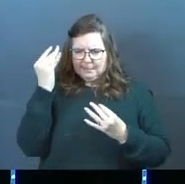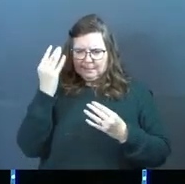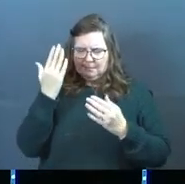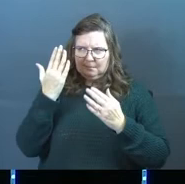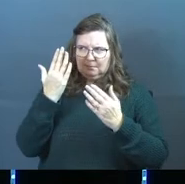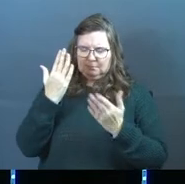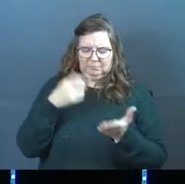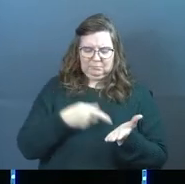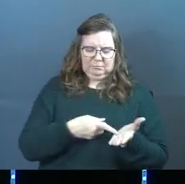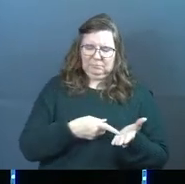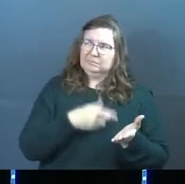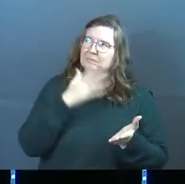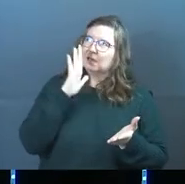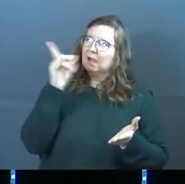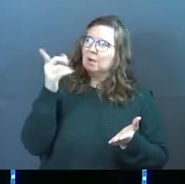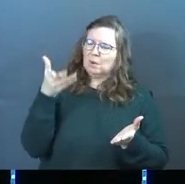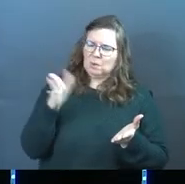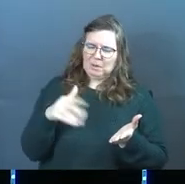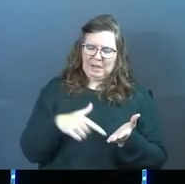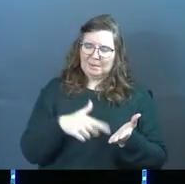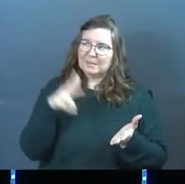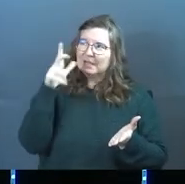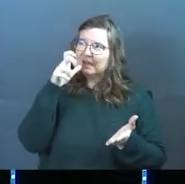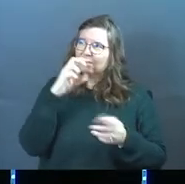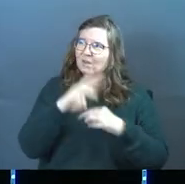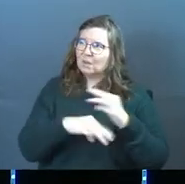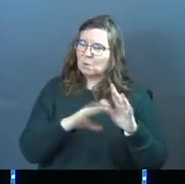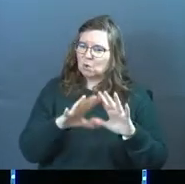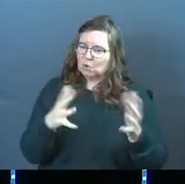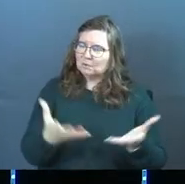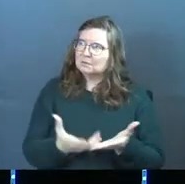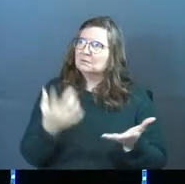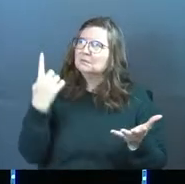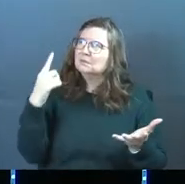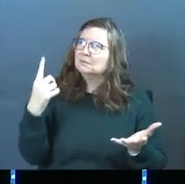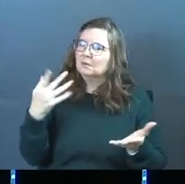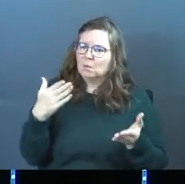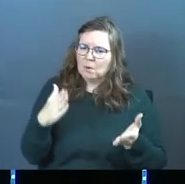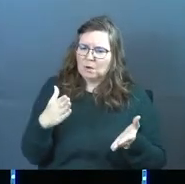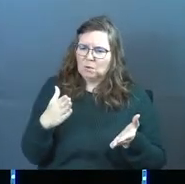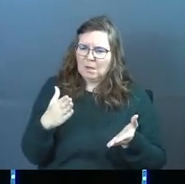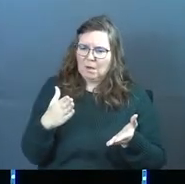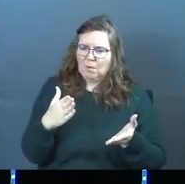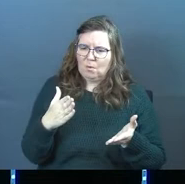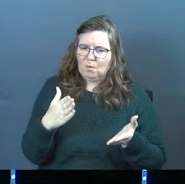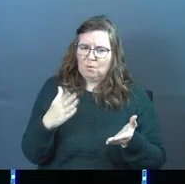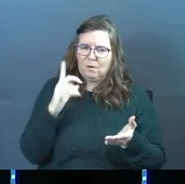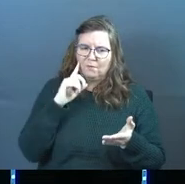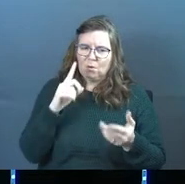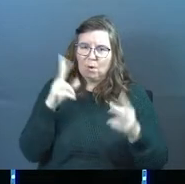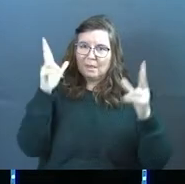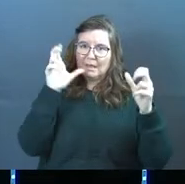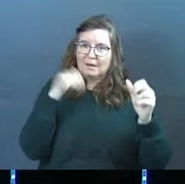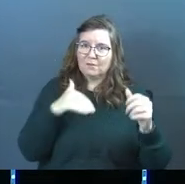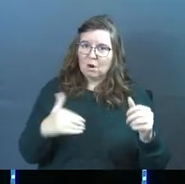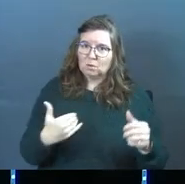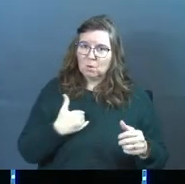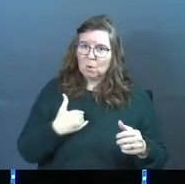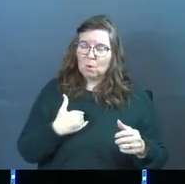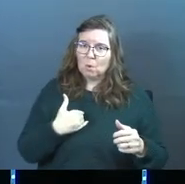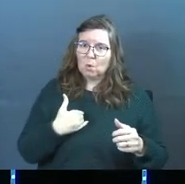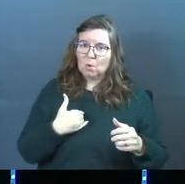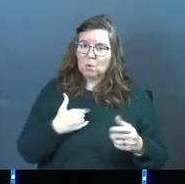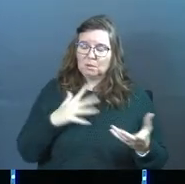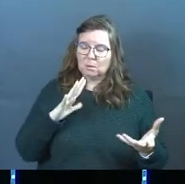God, why do you allow there to be evil in the world? God, why do you allow for the enemy of our souls